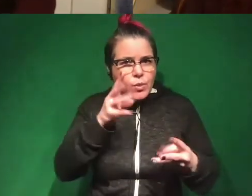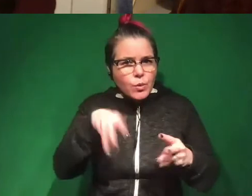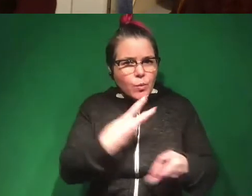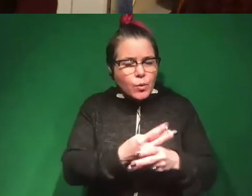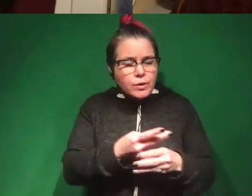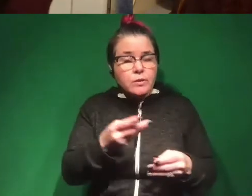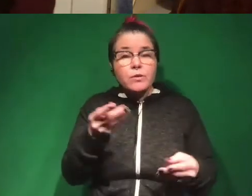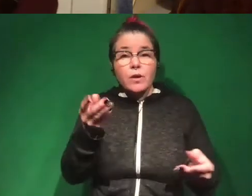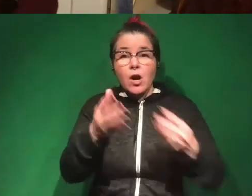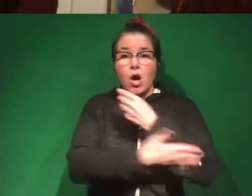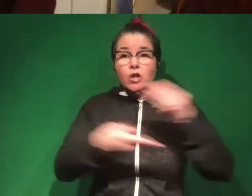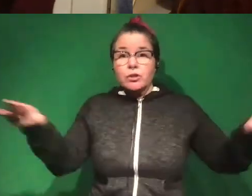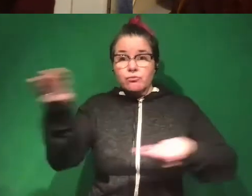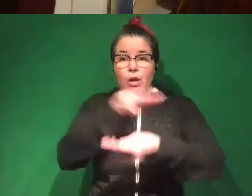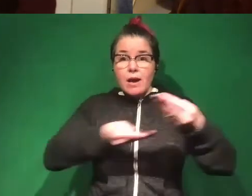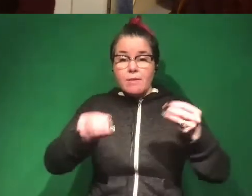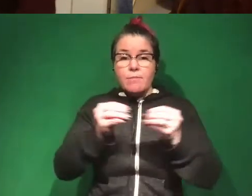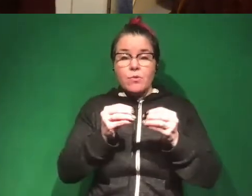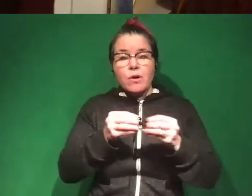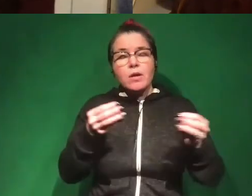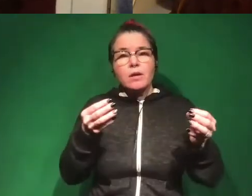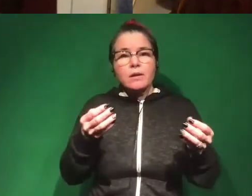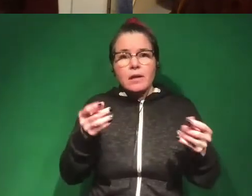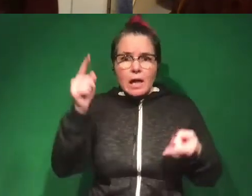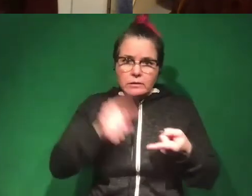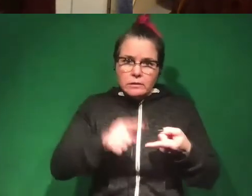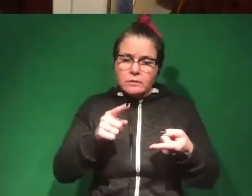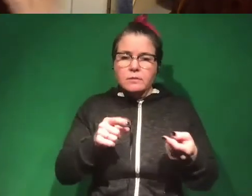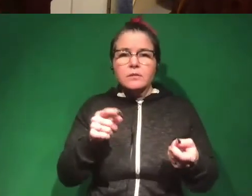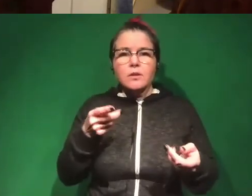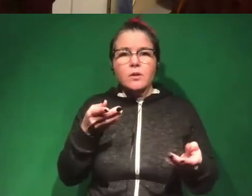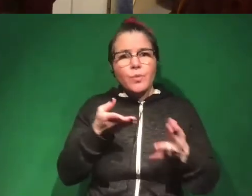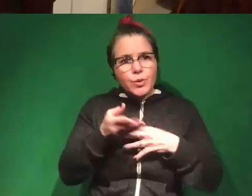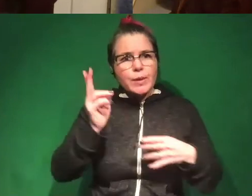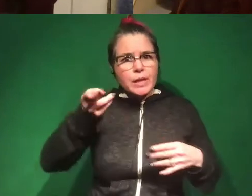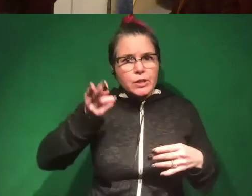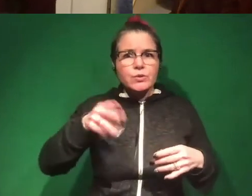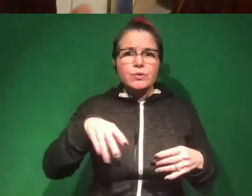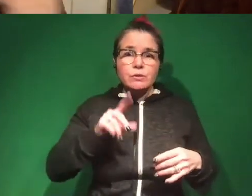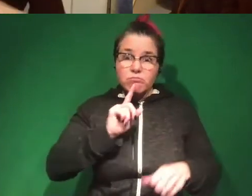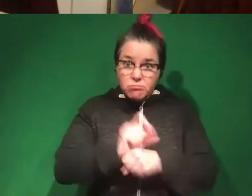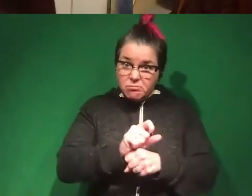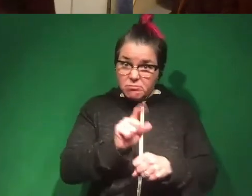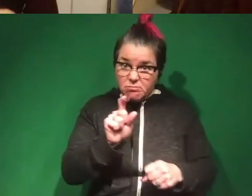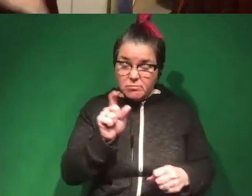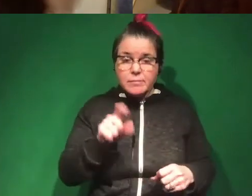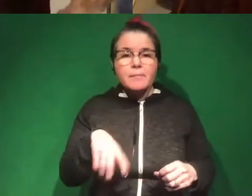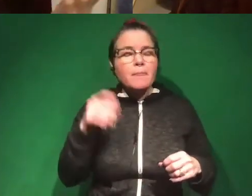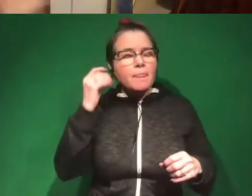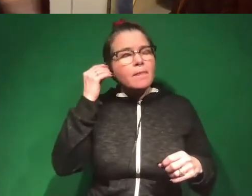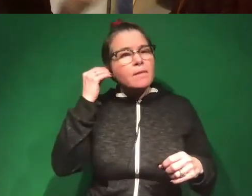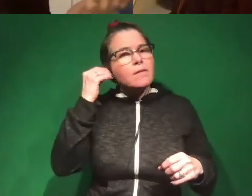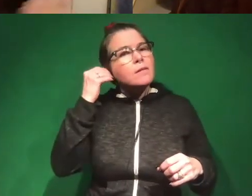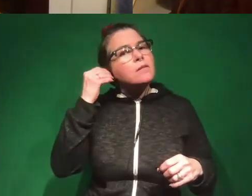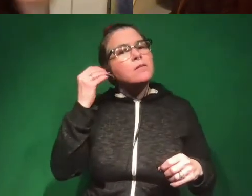more go to war less. And then he walks through history and tries to find out whether that's the case. And he does it all in words.